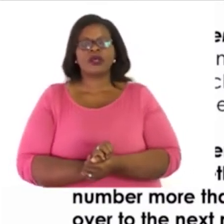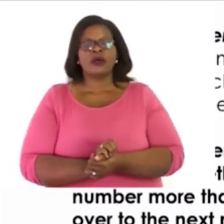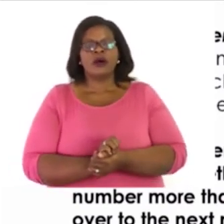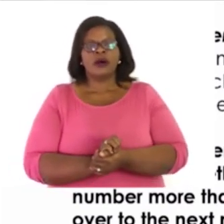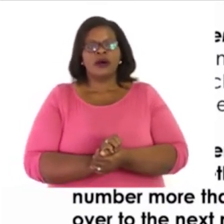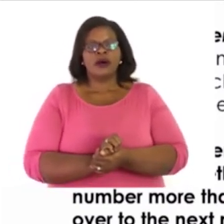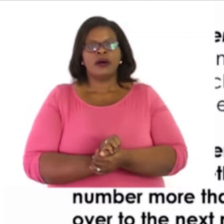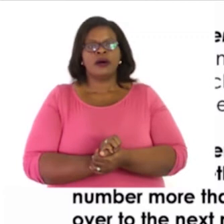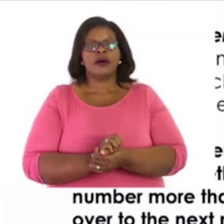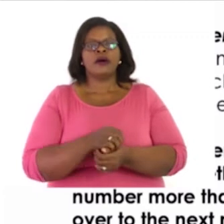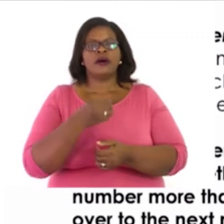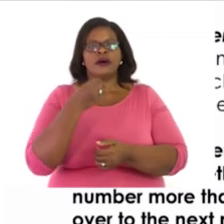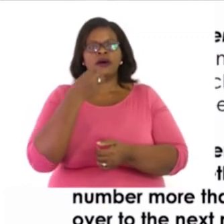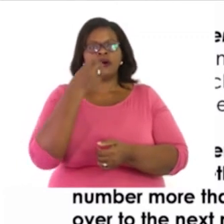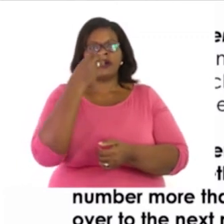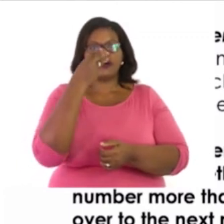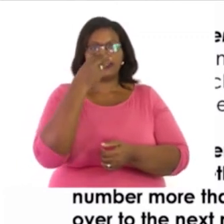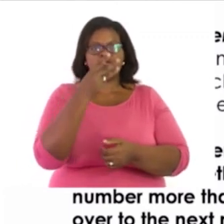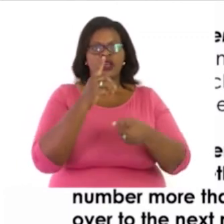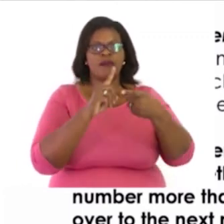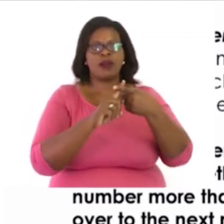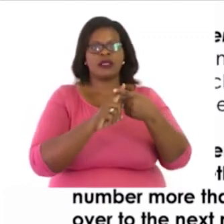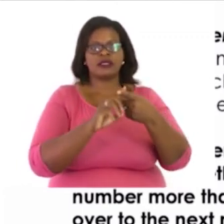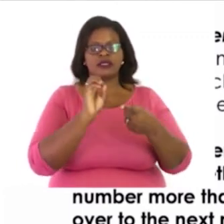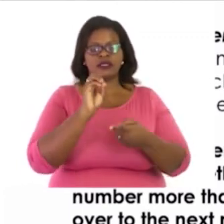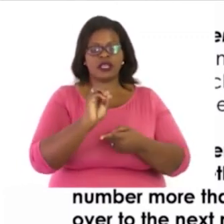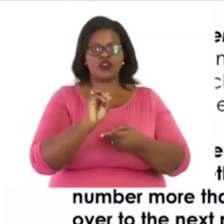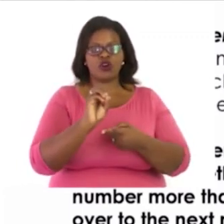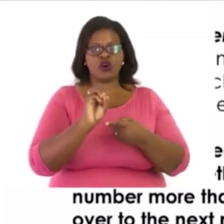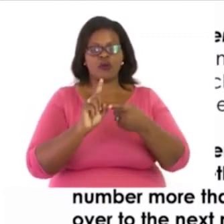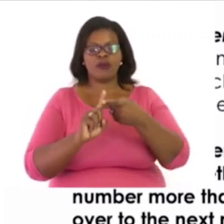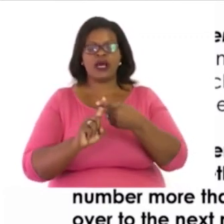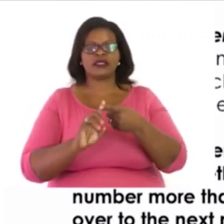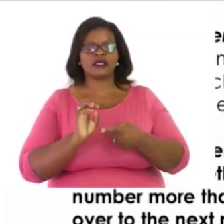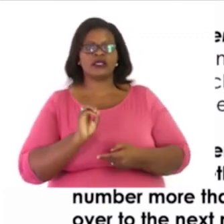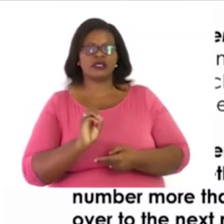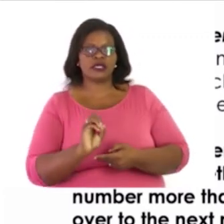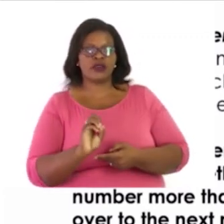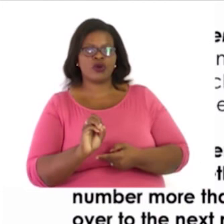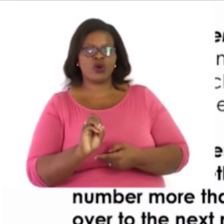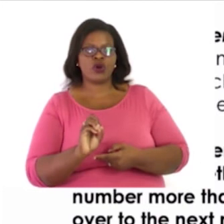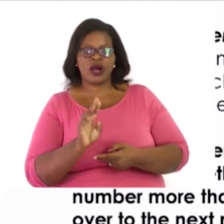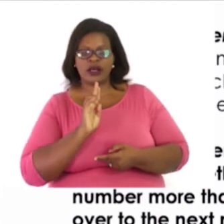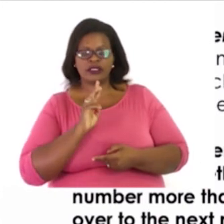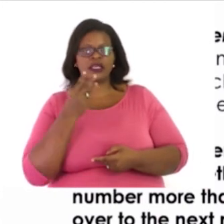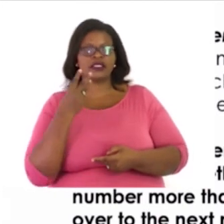add. Three plus zero is three. Plus another zero equals three.